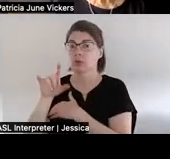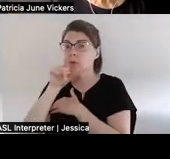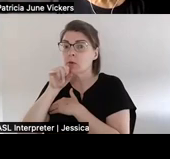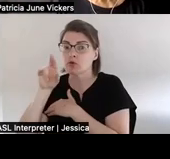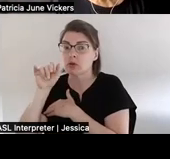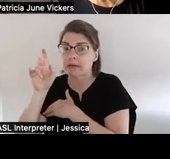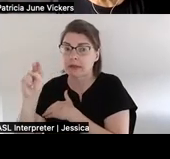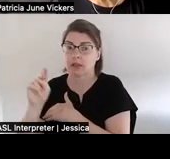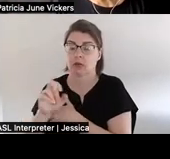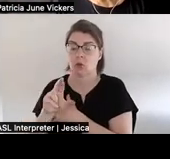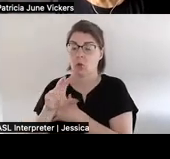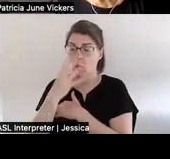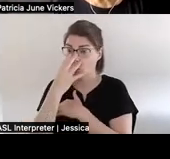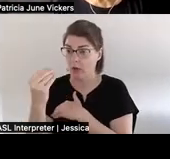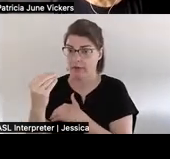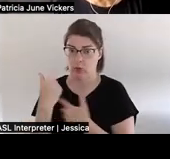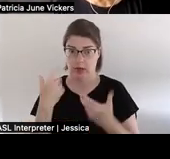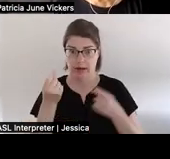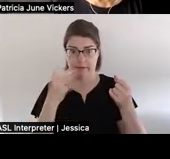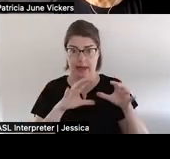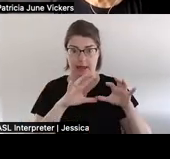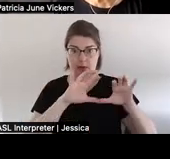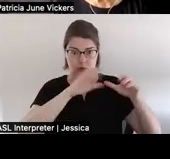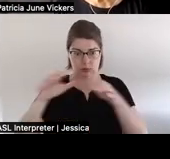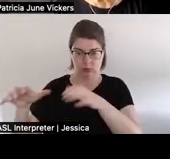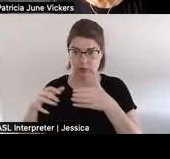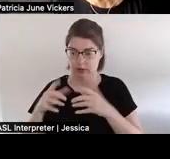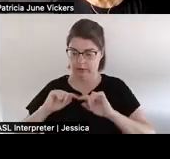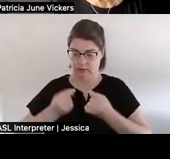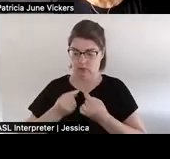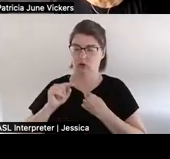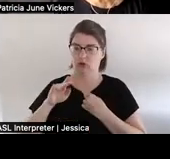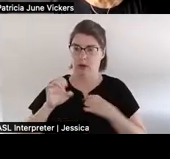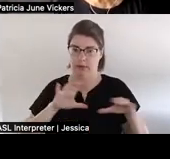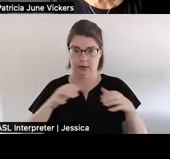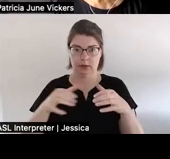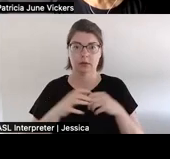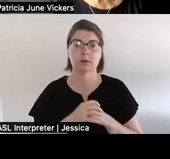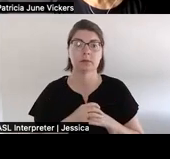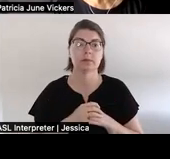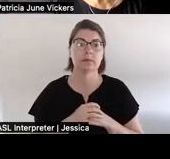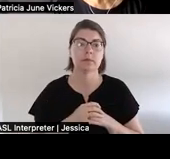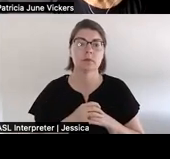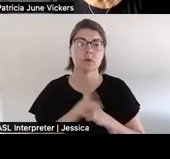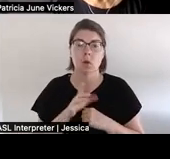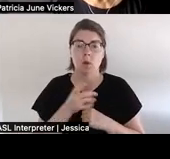so the adawah are the sacred stories